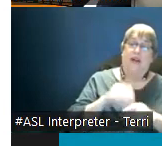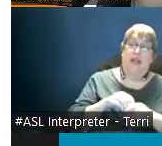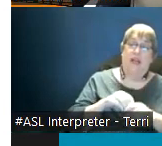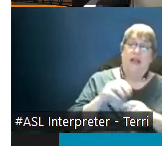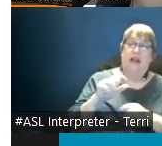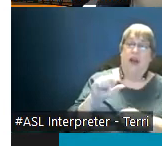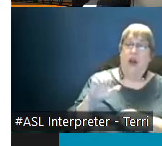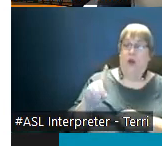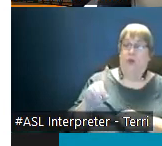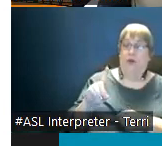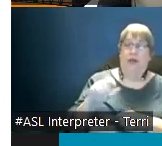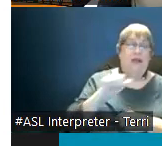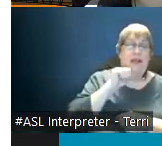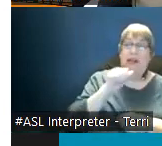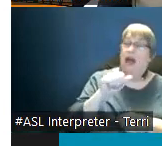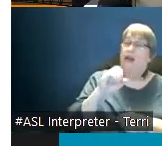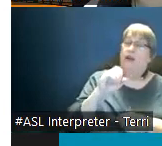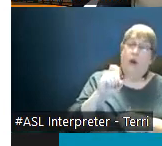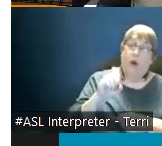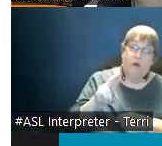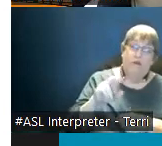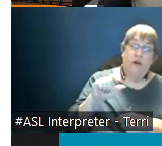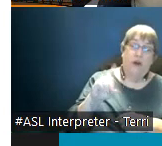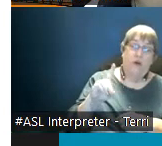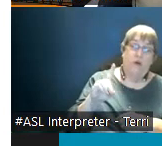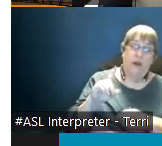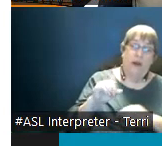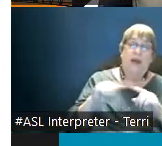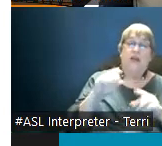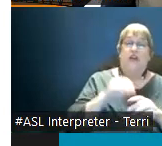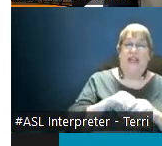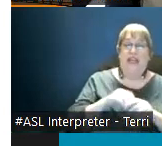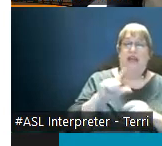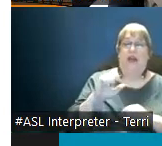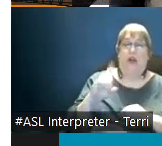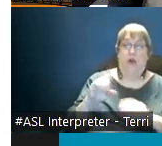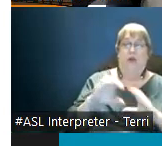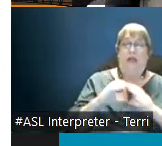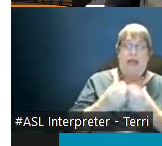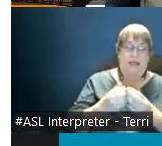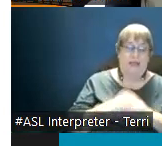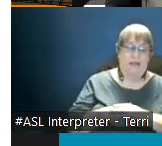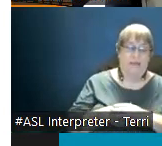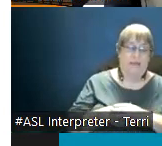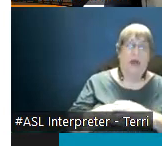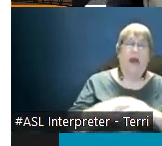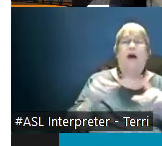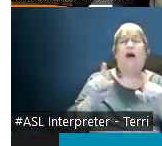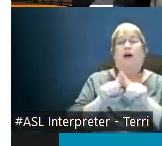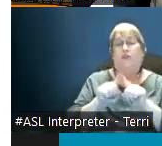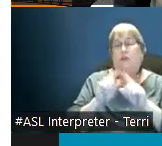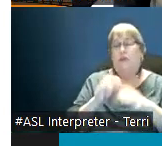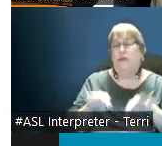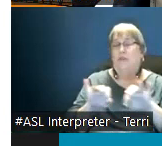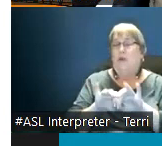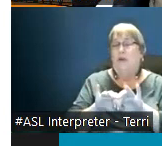your overload but your in load classes this is for instructional faculty um i think it's also important to note again